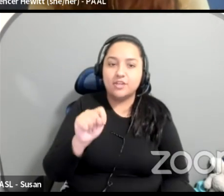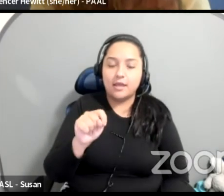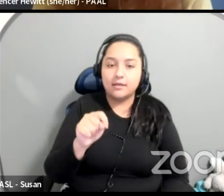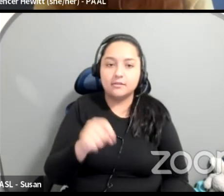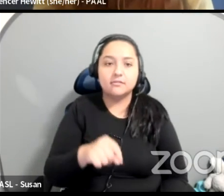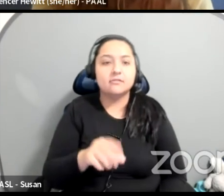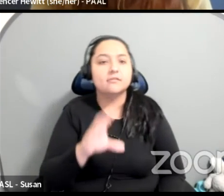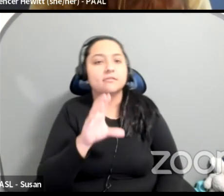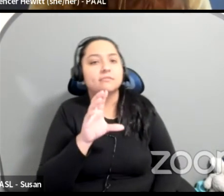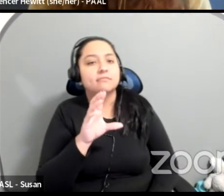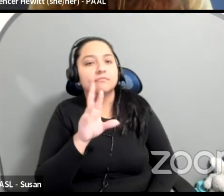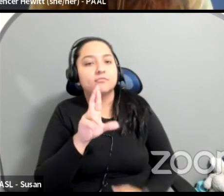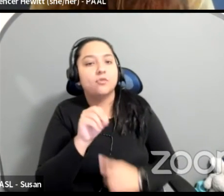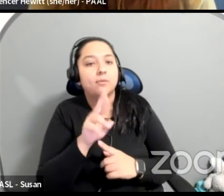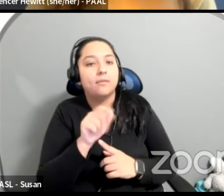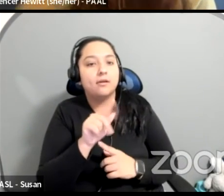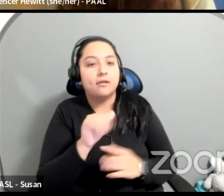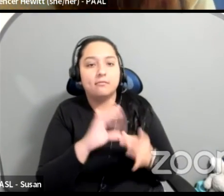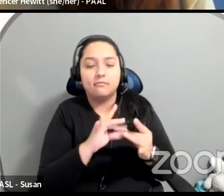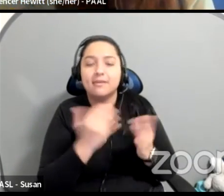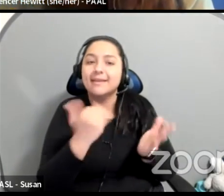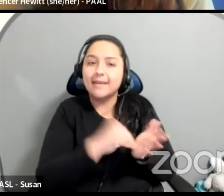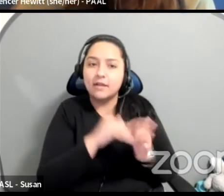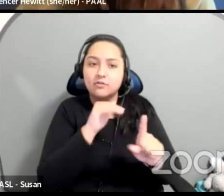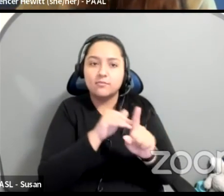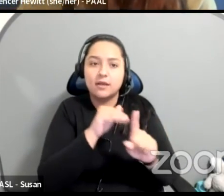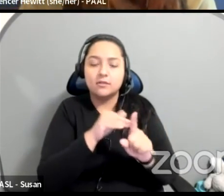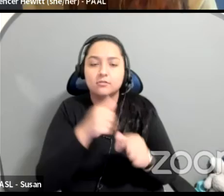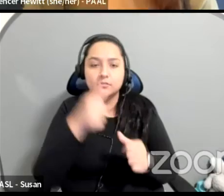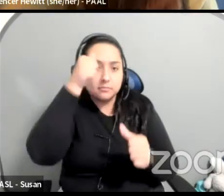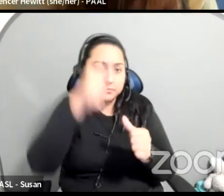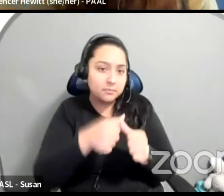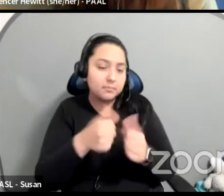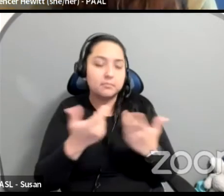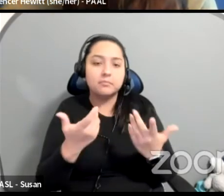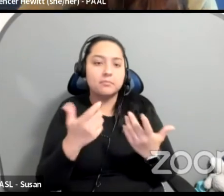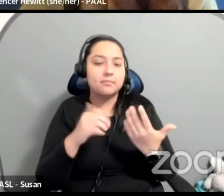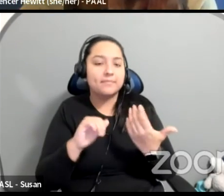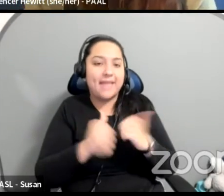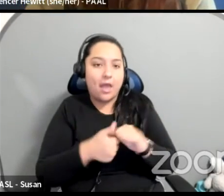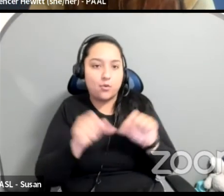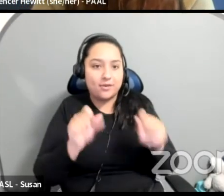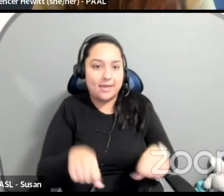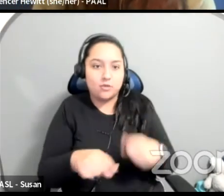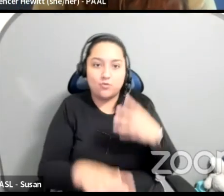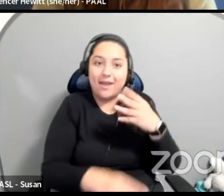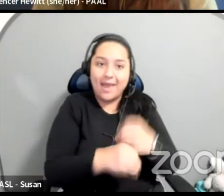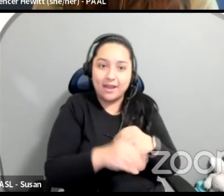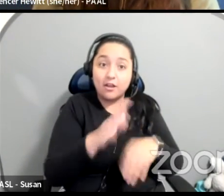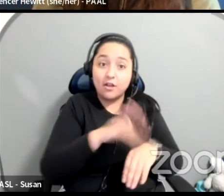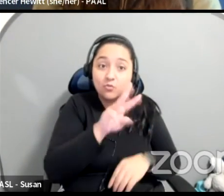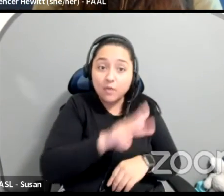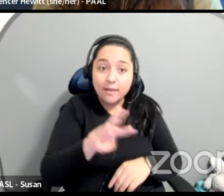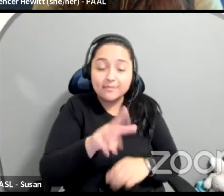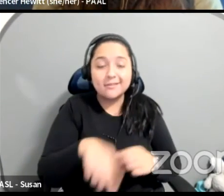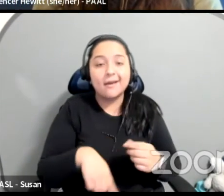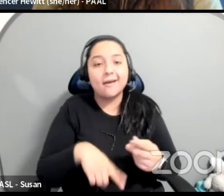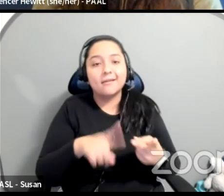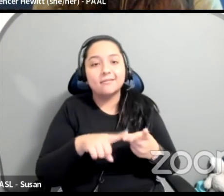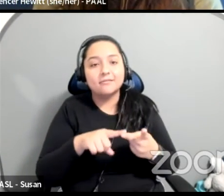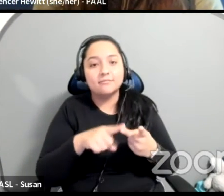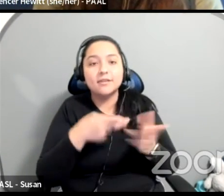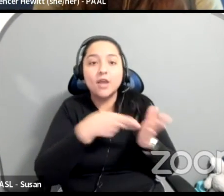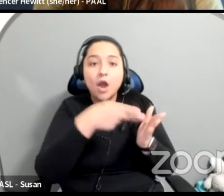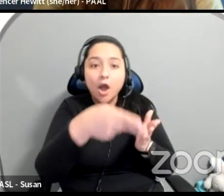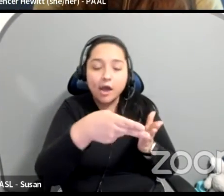being, you know, how can you be transparent about this? How can you add this on your website somewhere? How can you add, you know, and then there's a